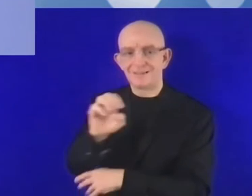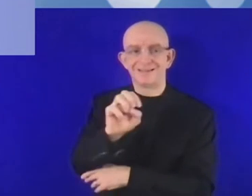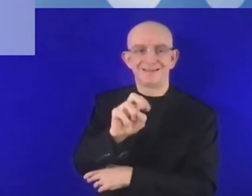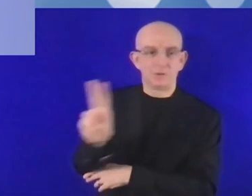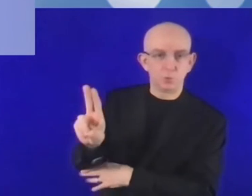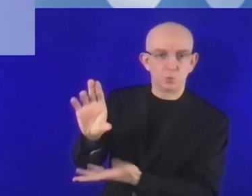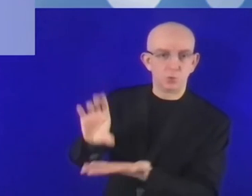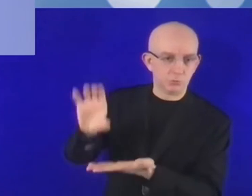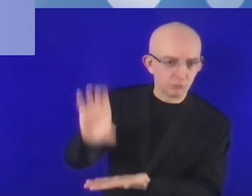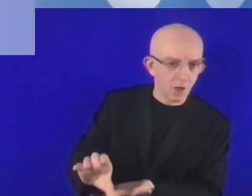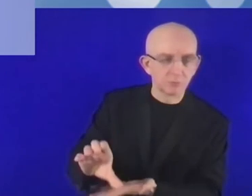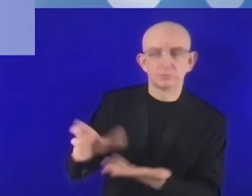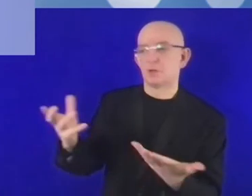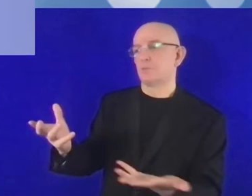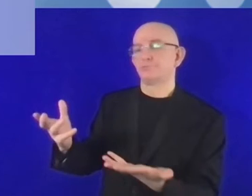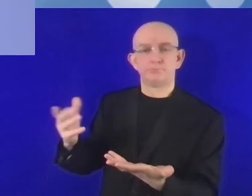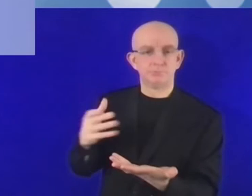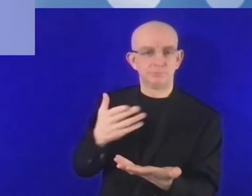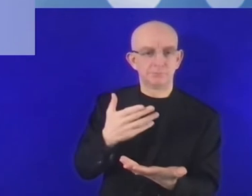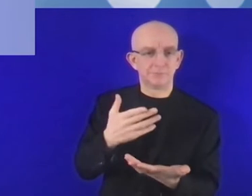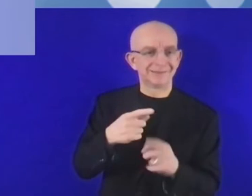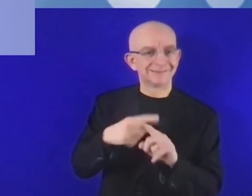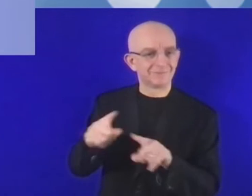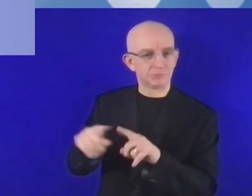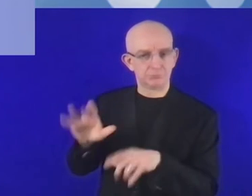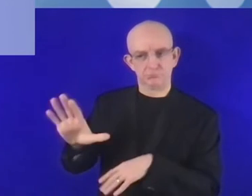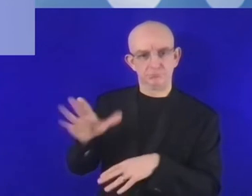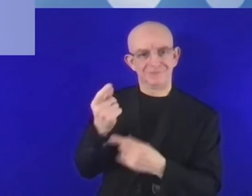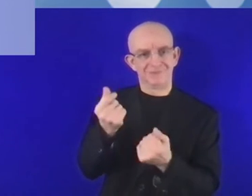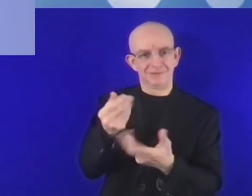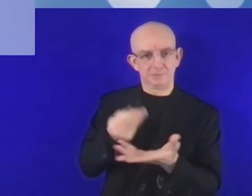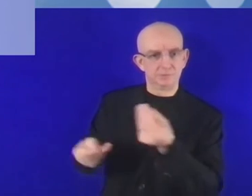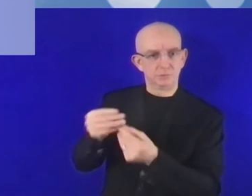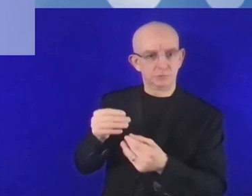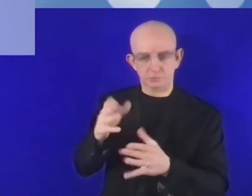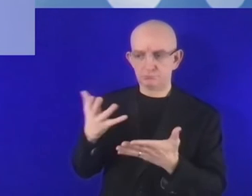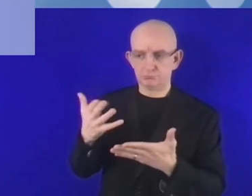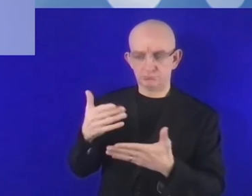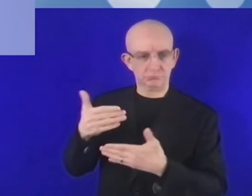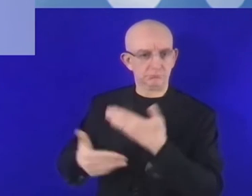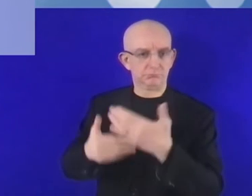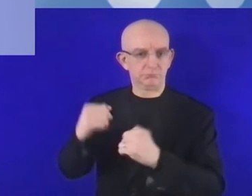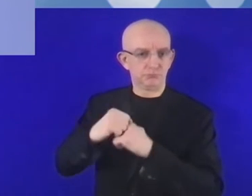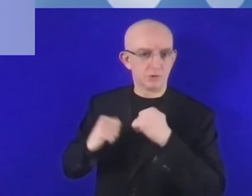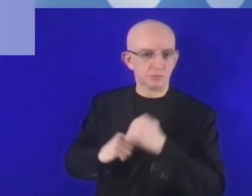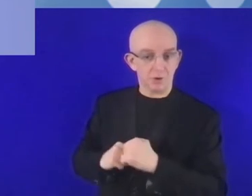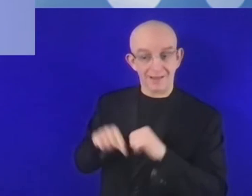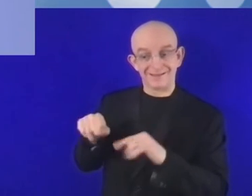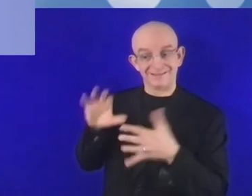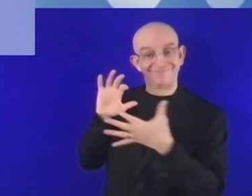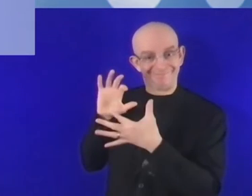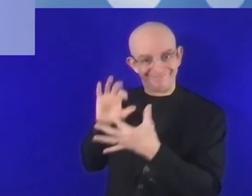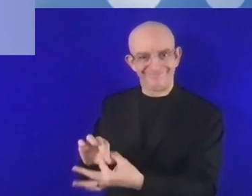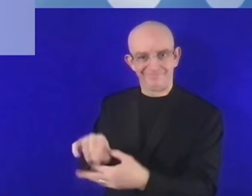a particular project. And finally, on advising, we are